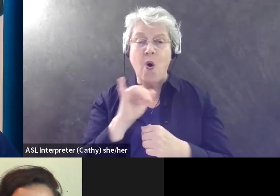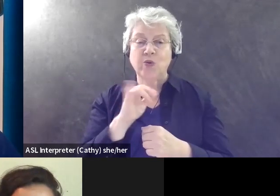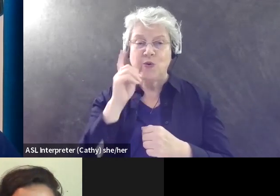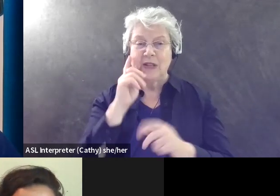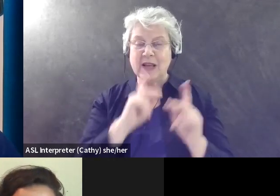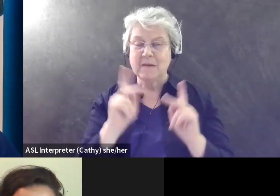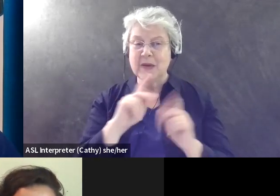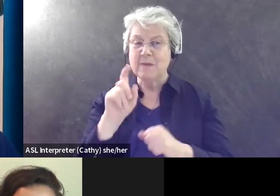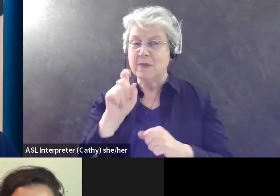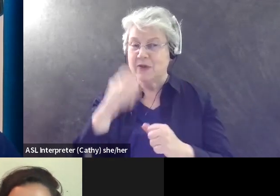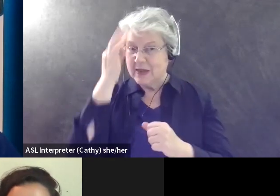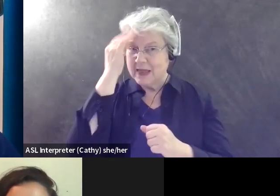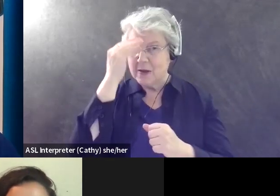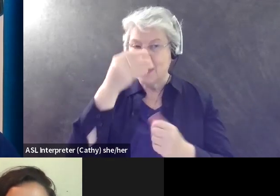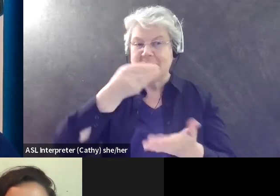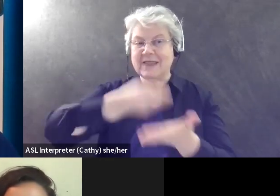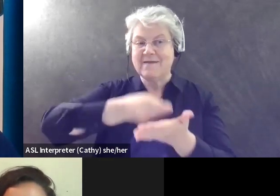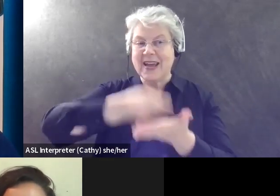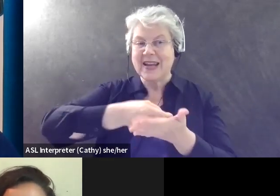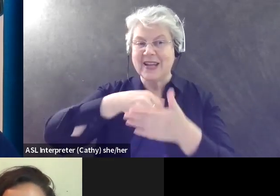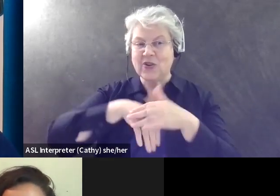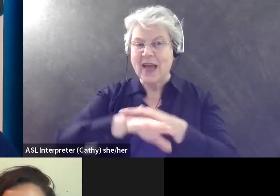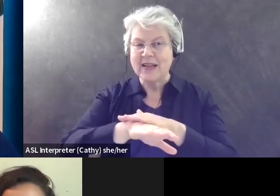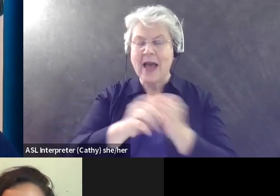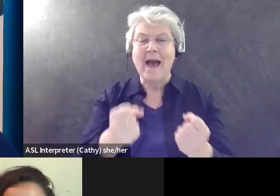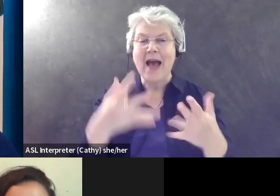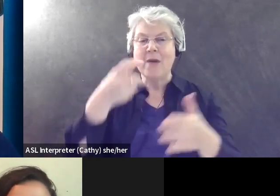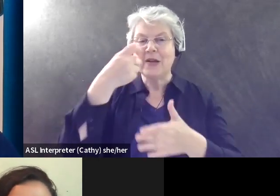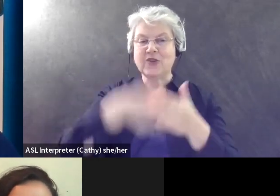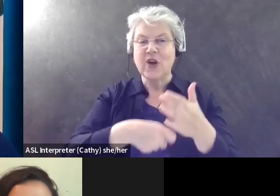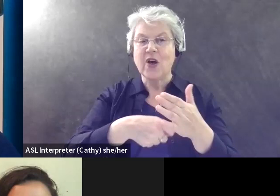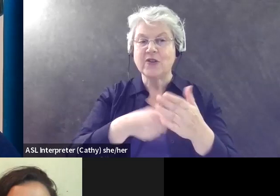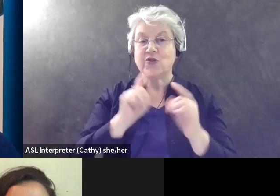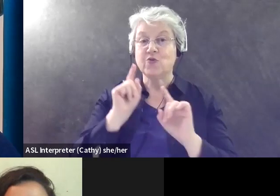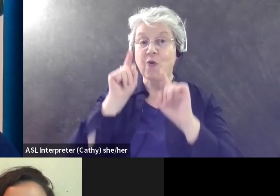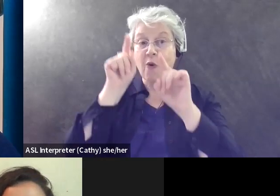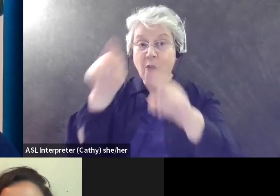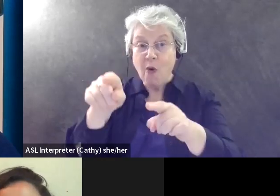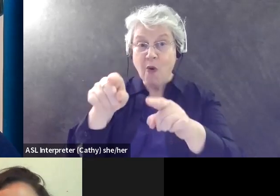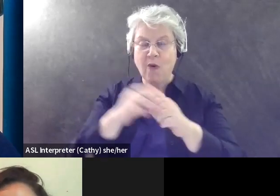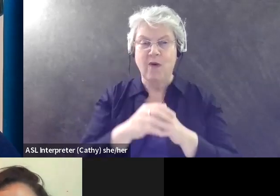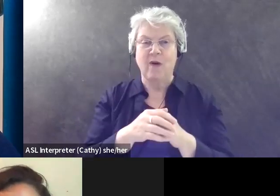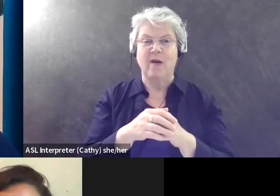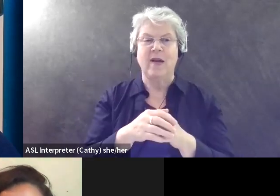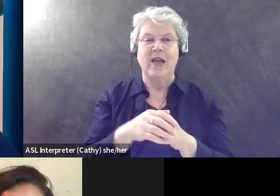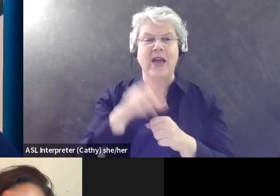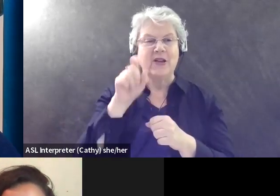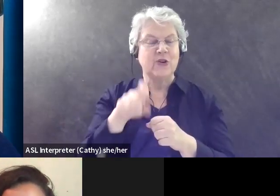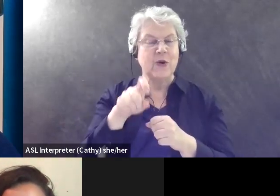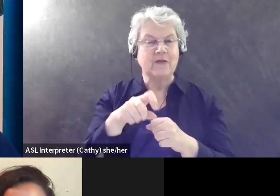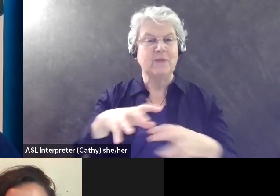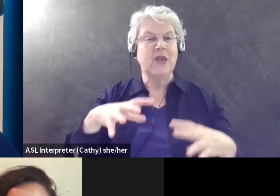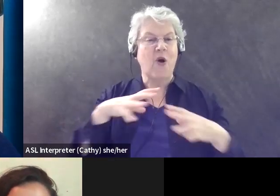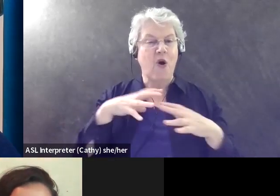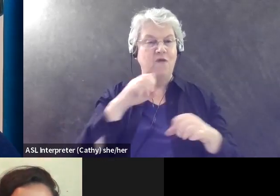into financial access. How much does it cost to get there? How much does it cost to be there? Do you have to be off work to